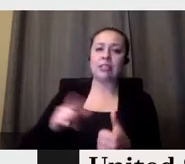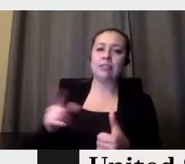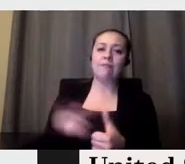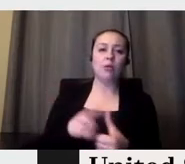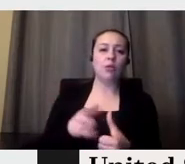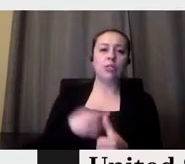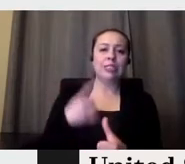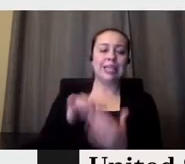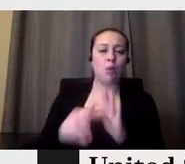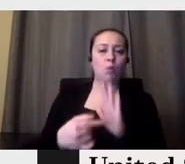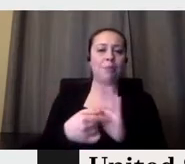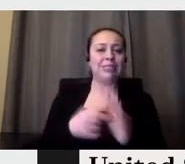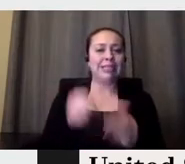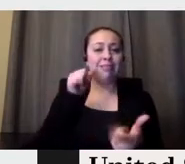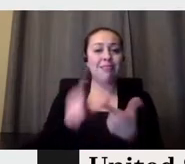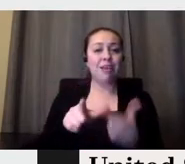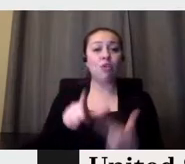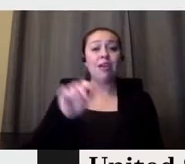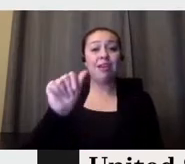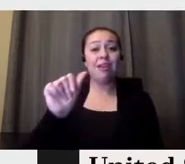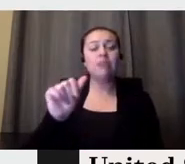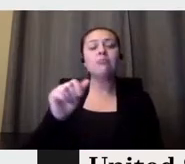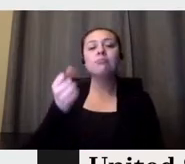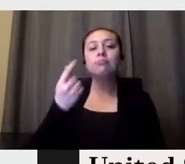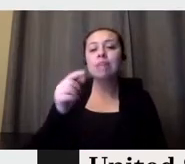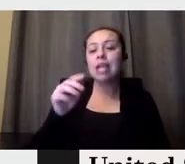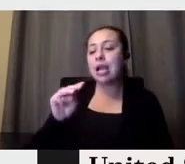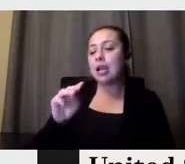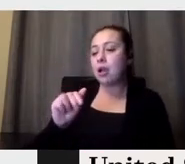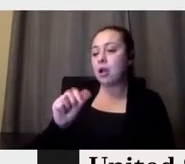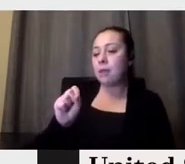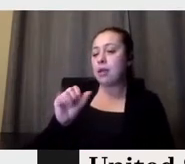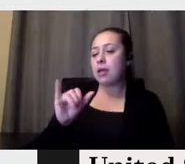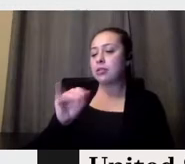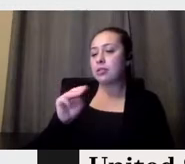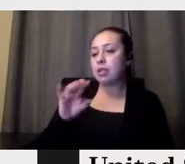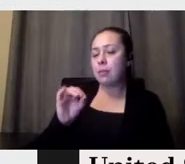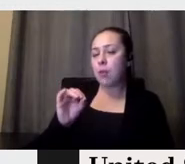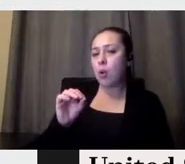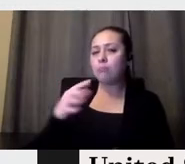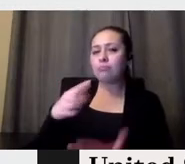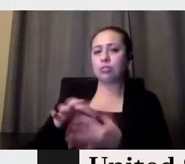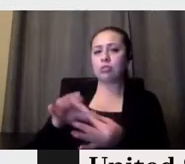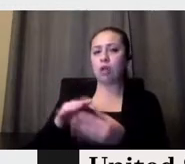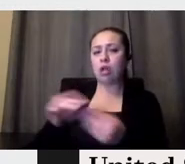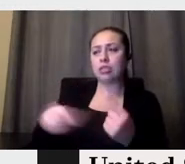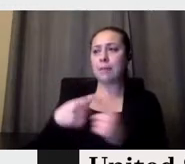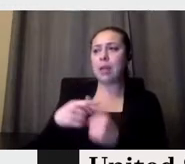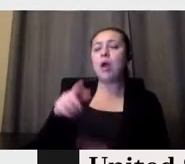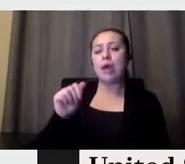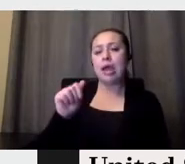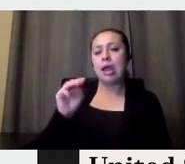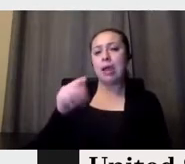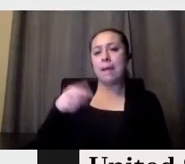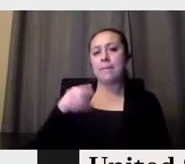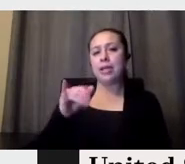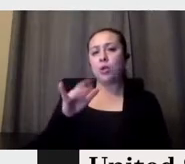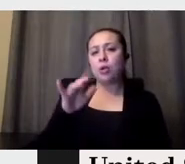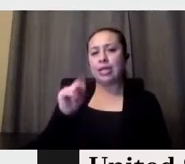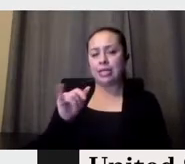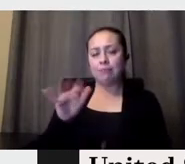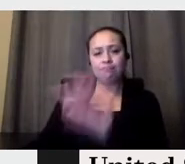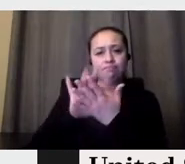um, talks about ambiguity as very something good because there's something that is not defined. So you can represent one thing